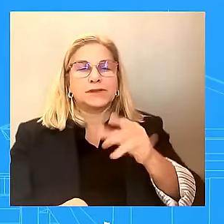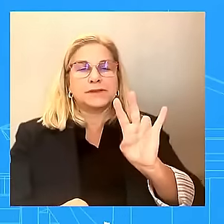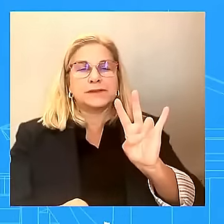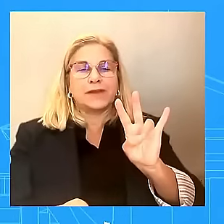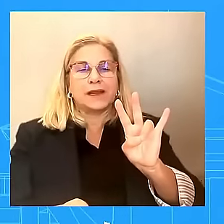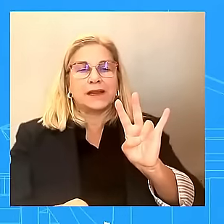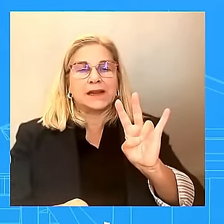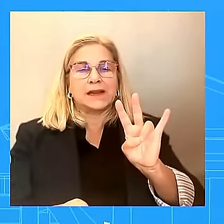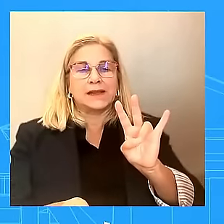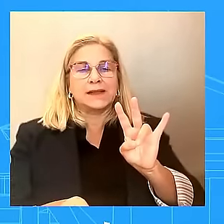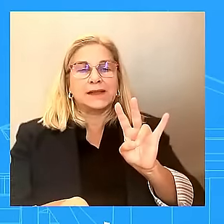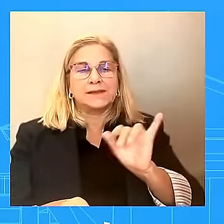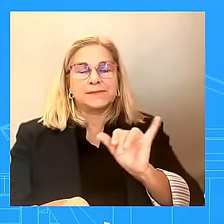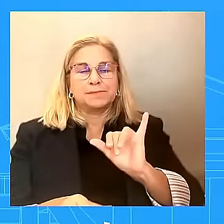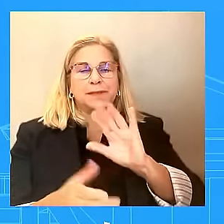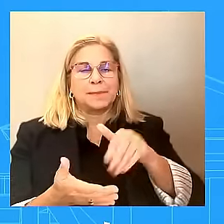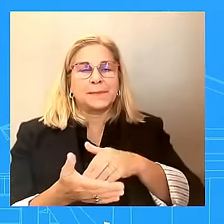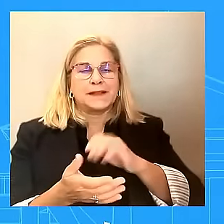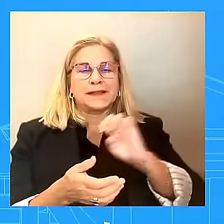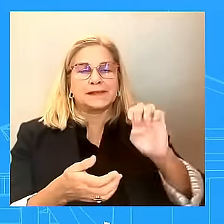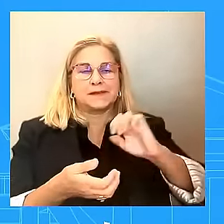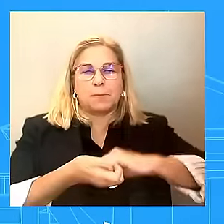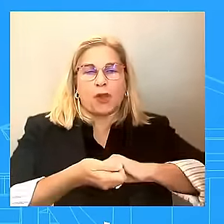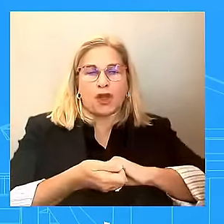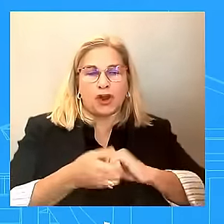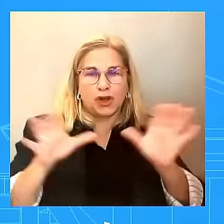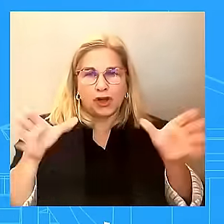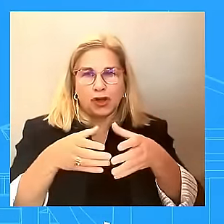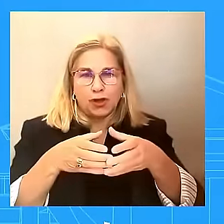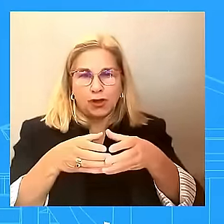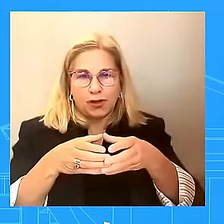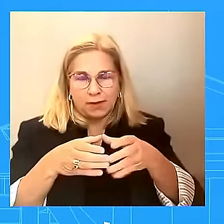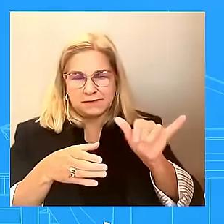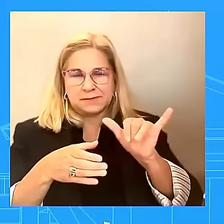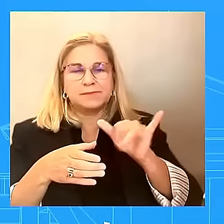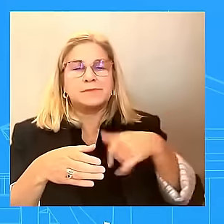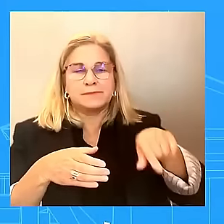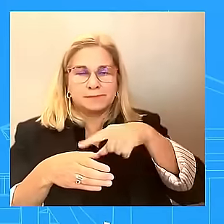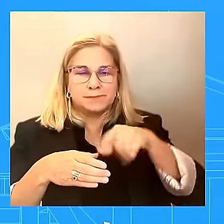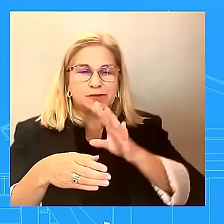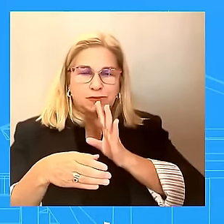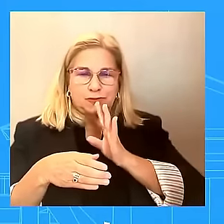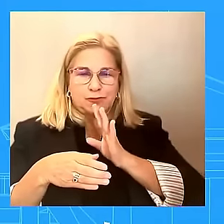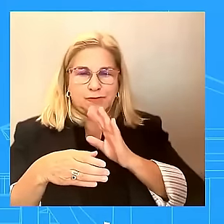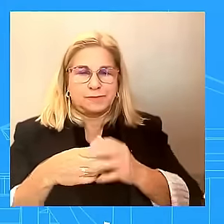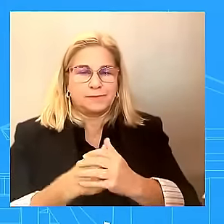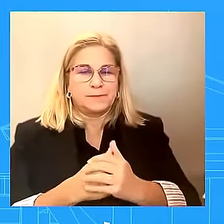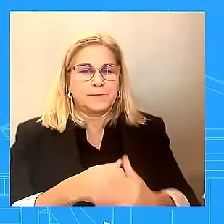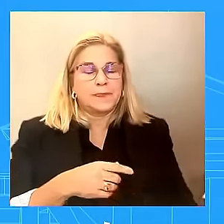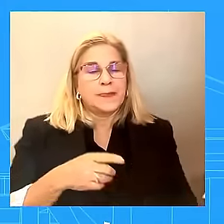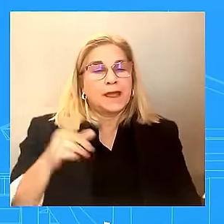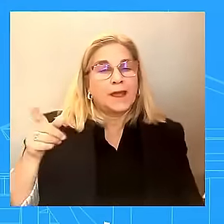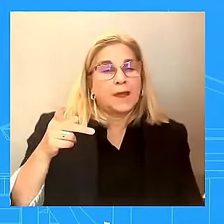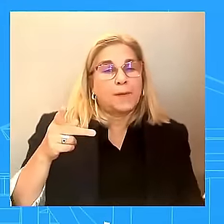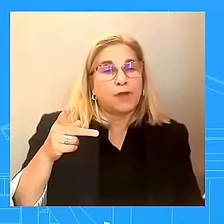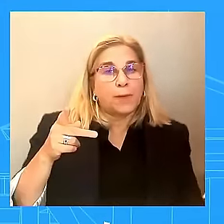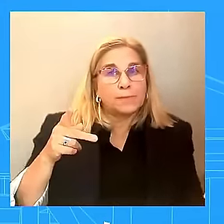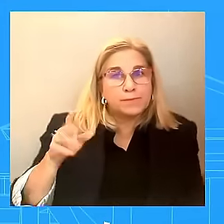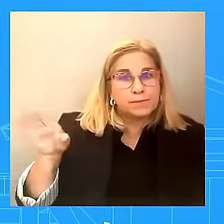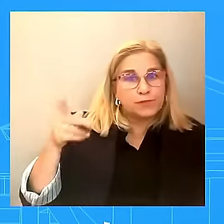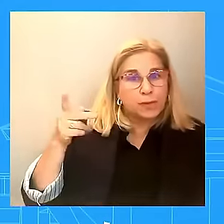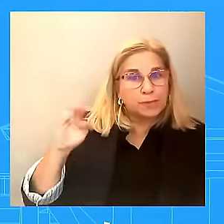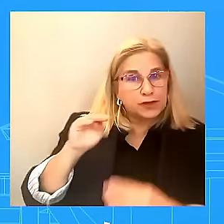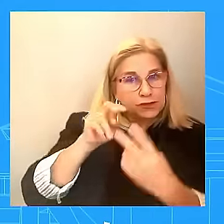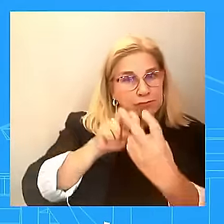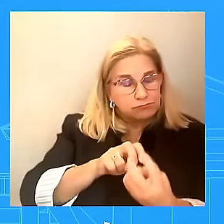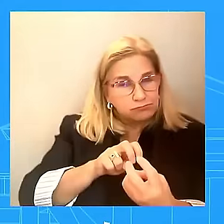feel that he needed to talk directly with the Prime Minister because his team was talking to – their teams talk regularly, as they're doing right now in New York